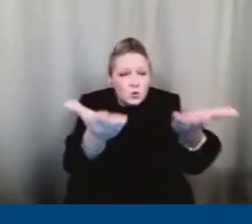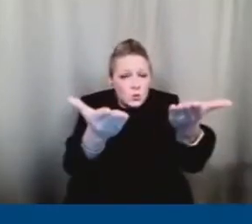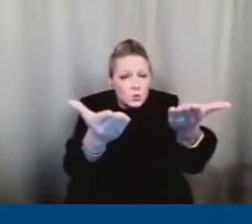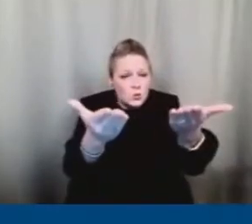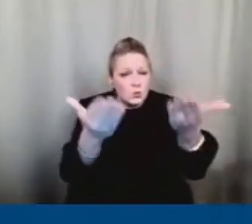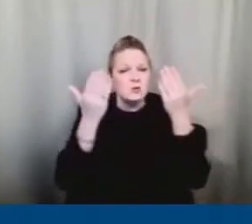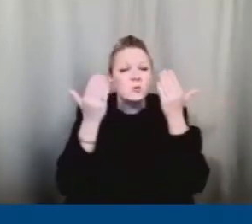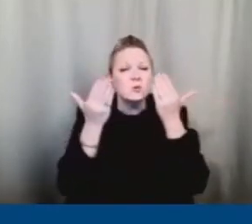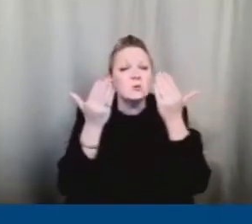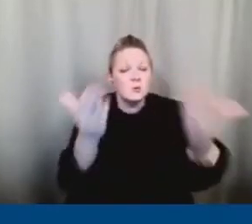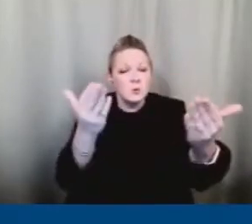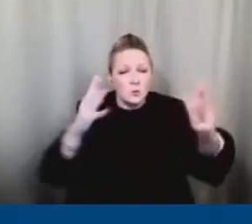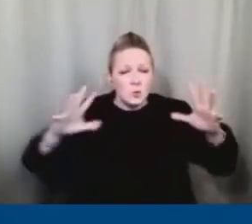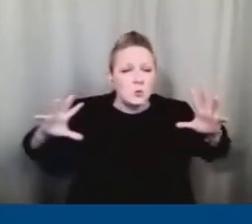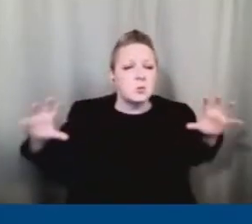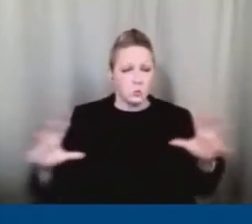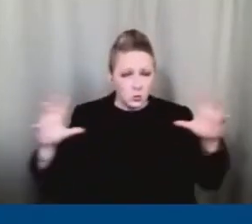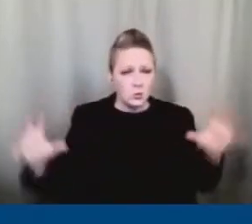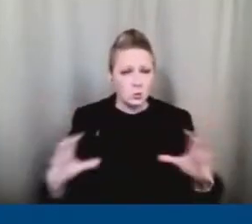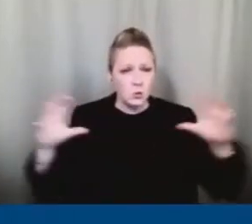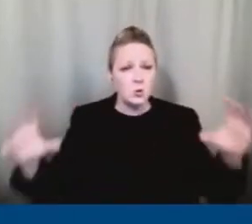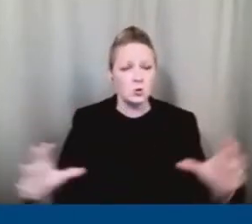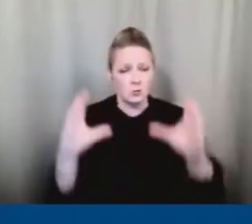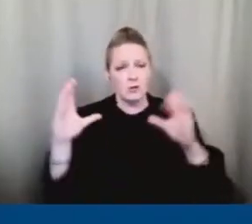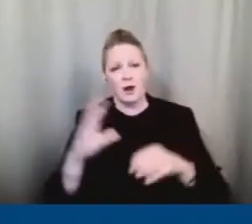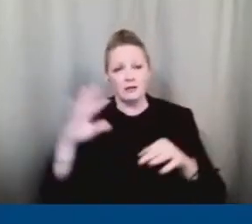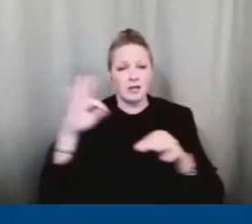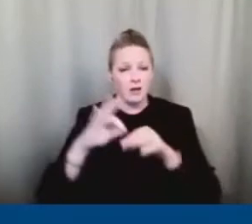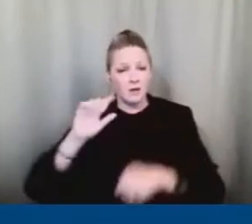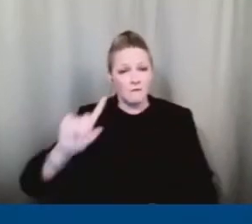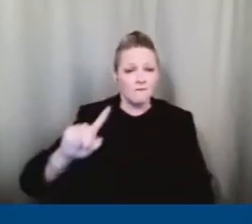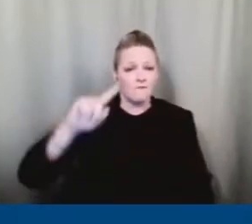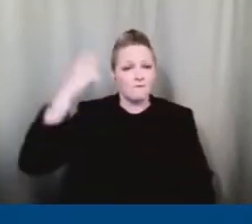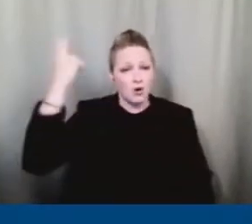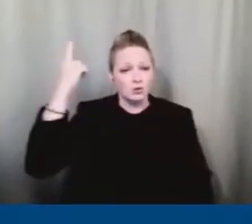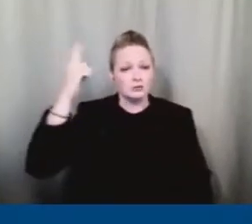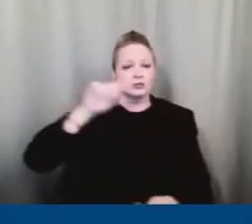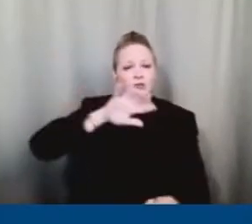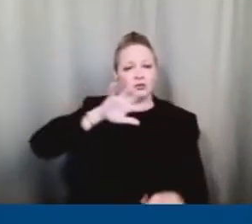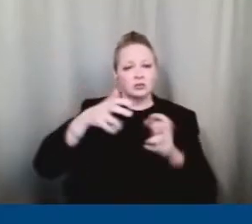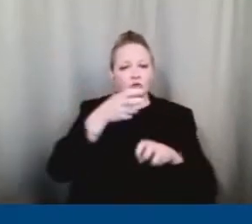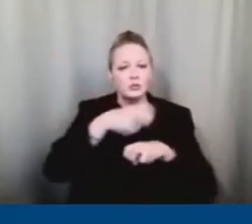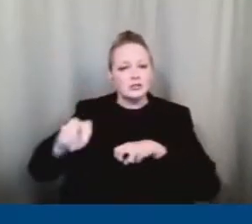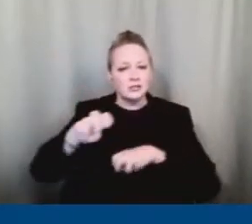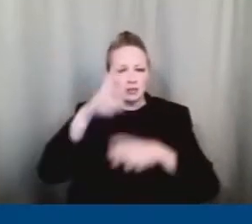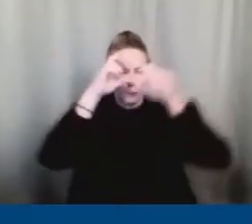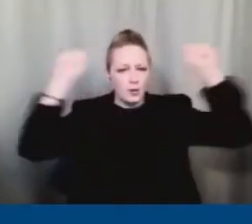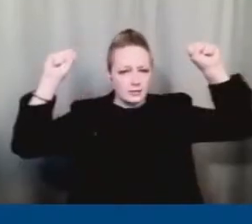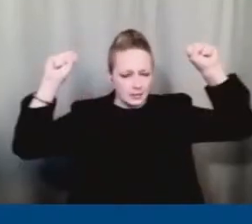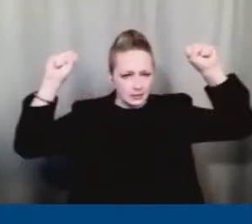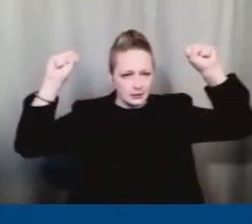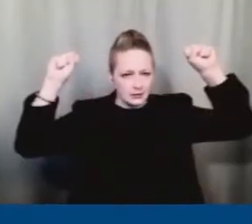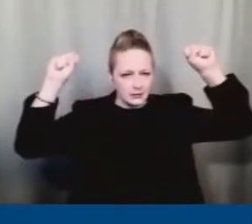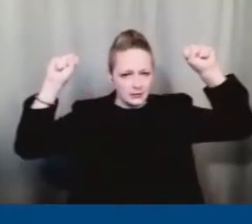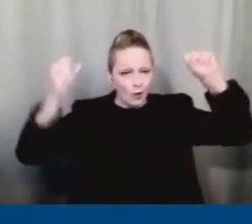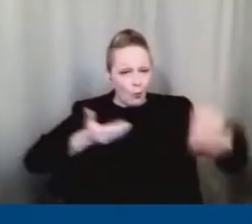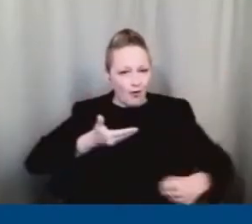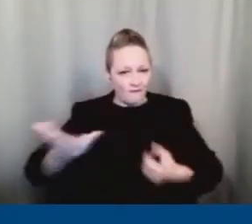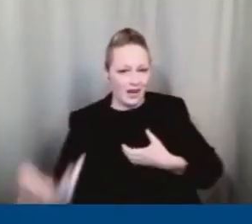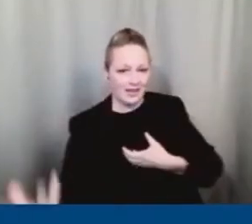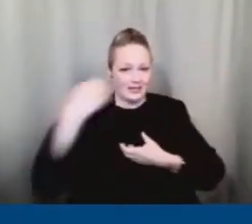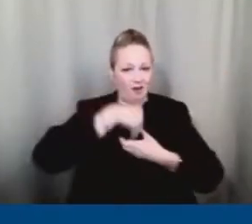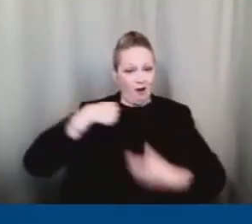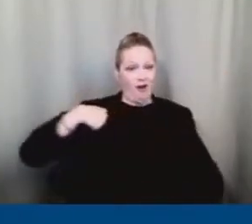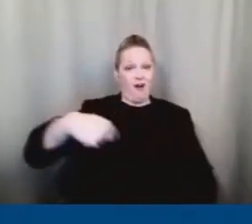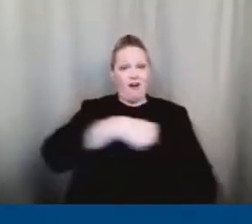are mobilizing our nation to elect our first transition president, a president who will invite us into the labor of